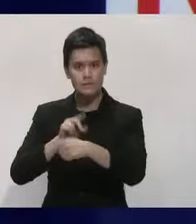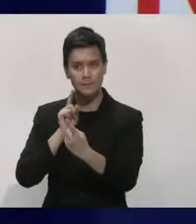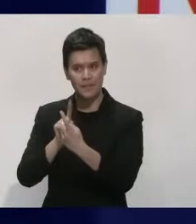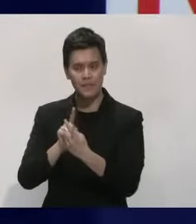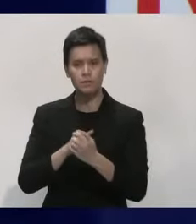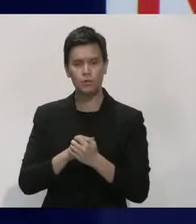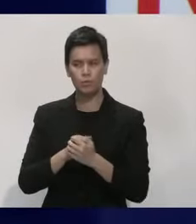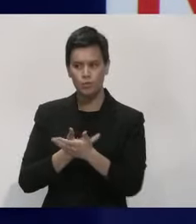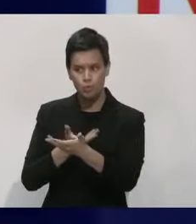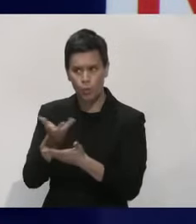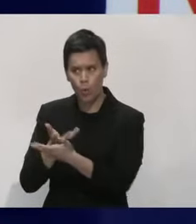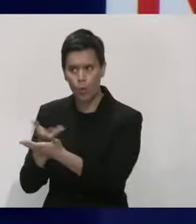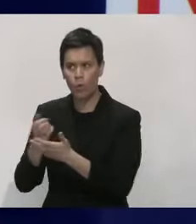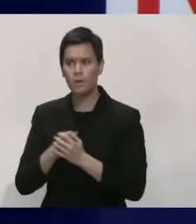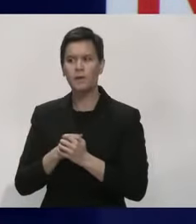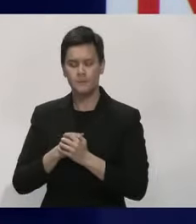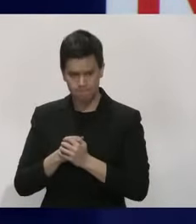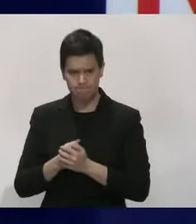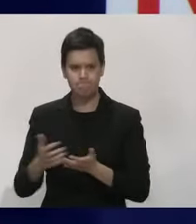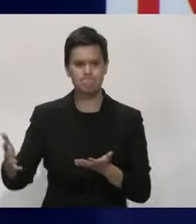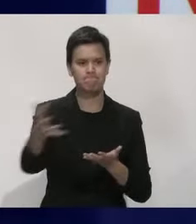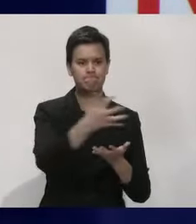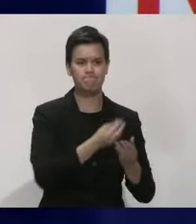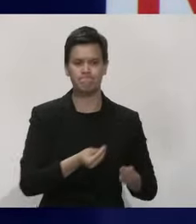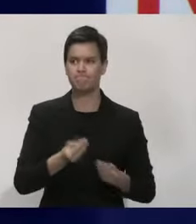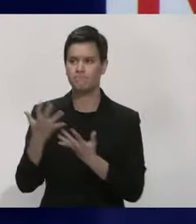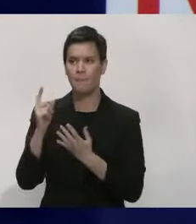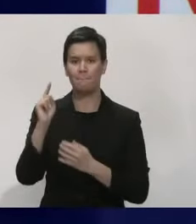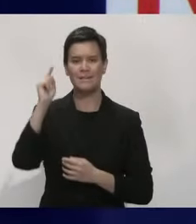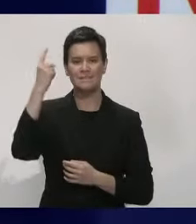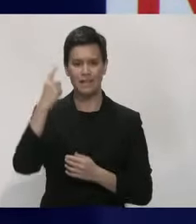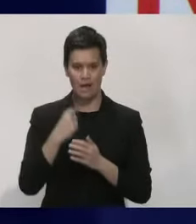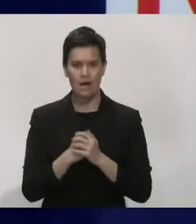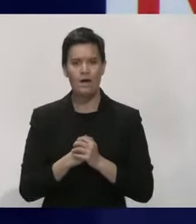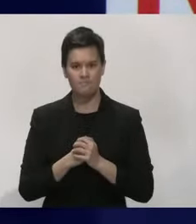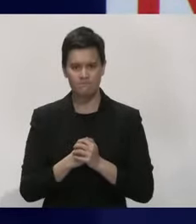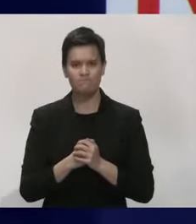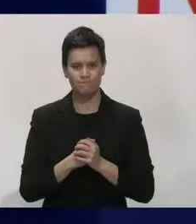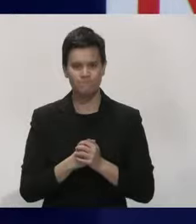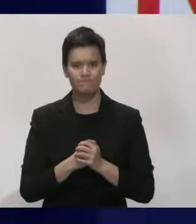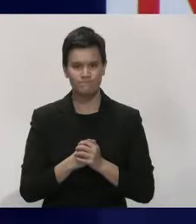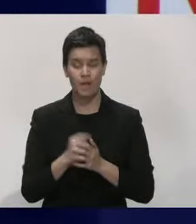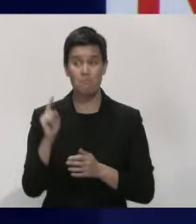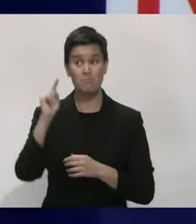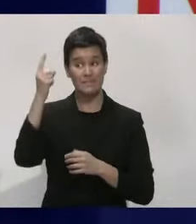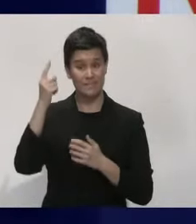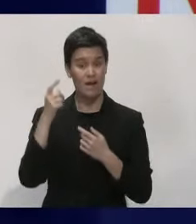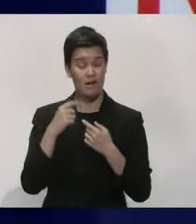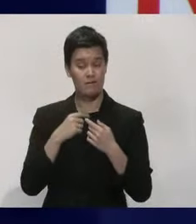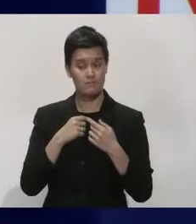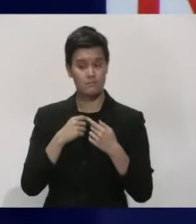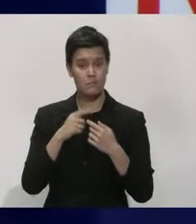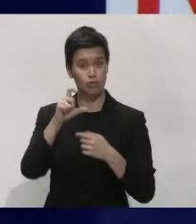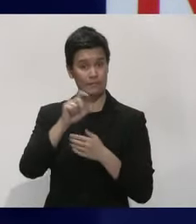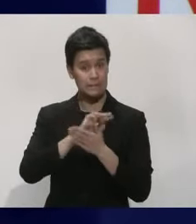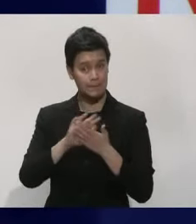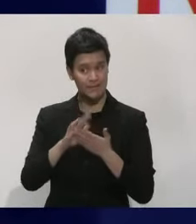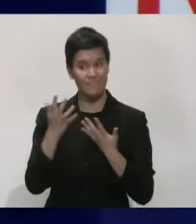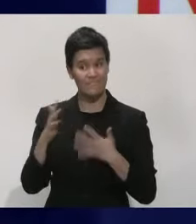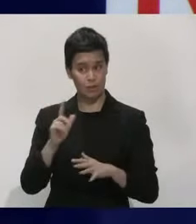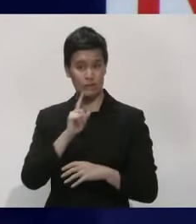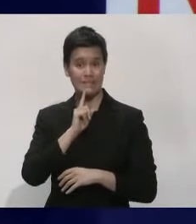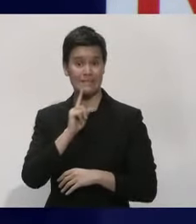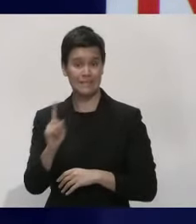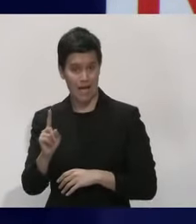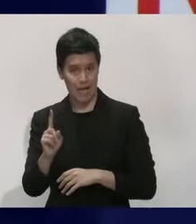provide the minister with good advice and also that we can play a constructive role. As the minister said, that is primarily focused